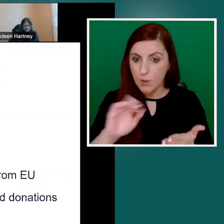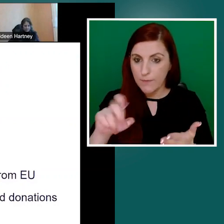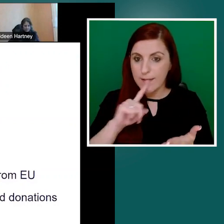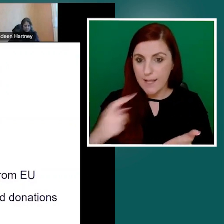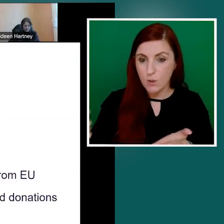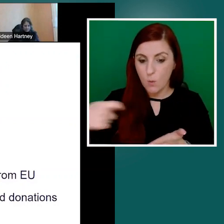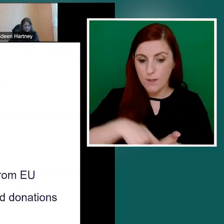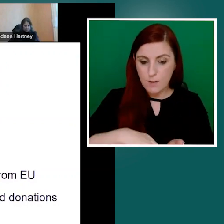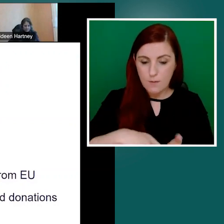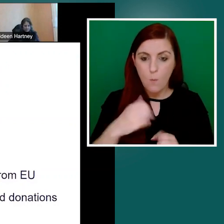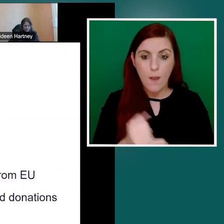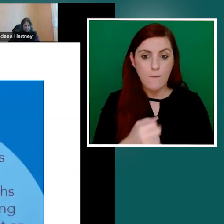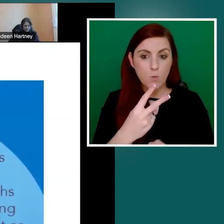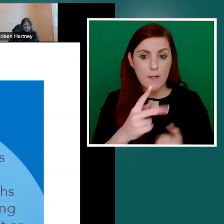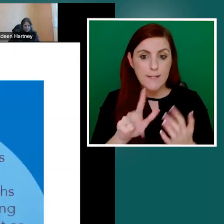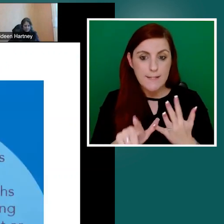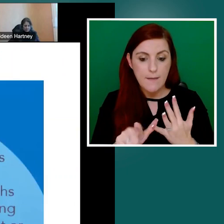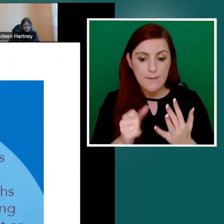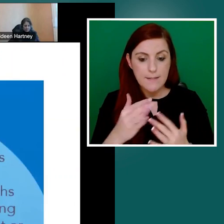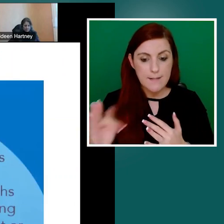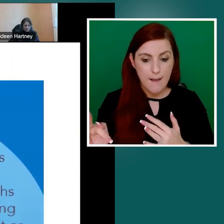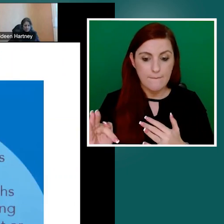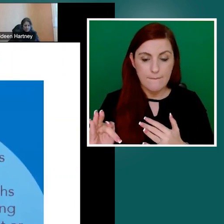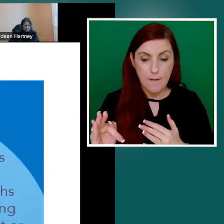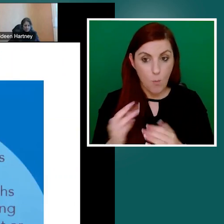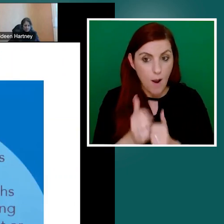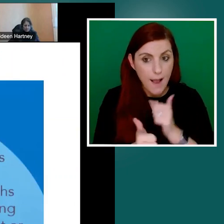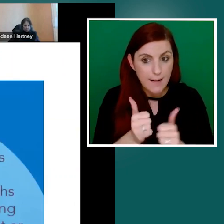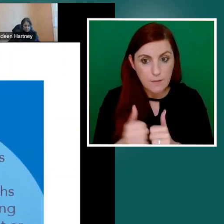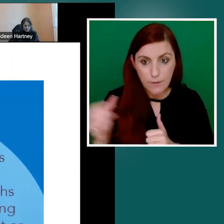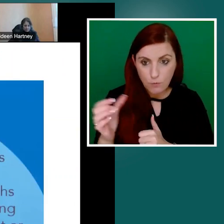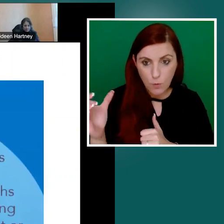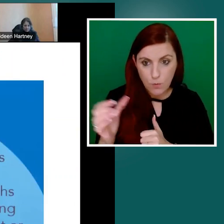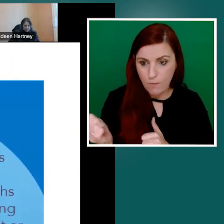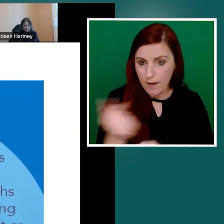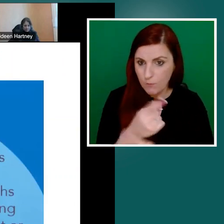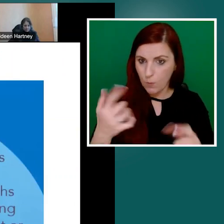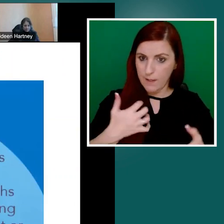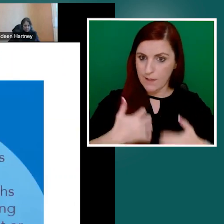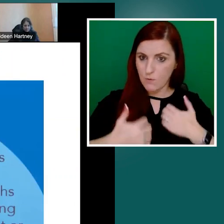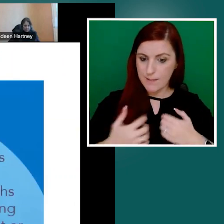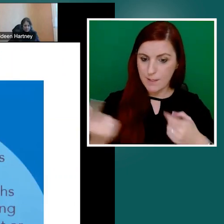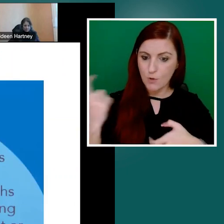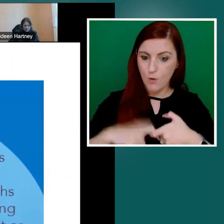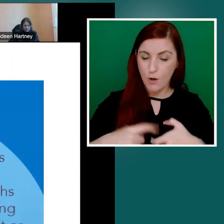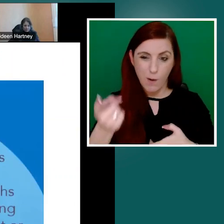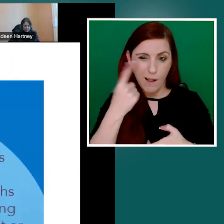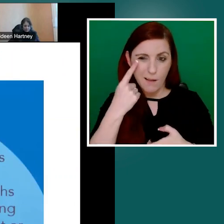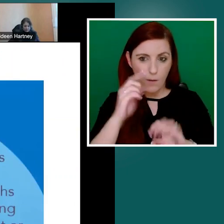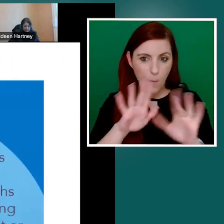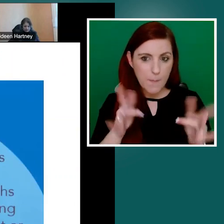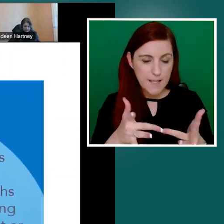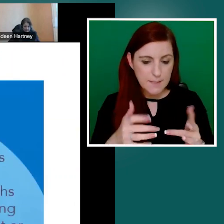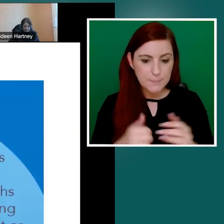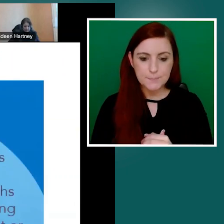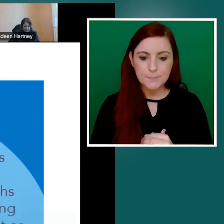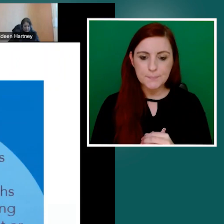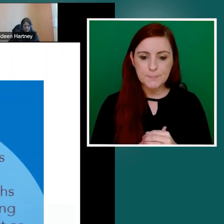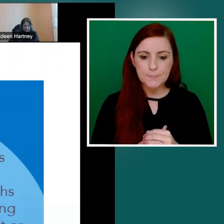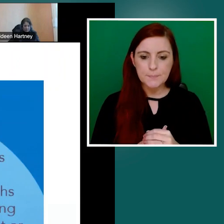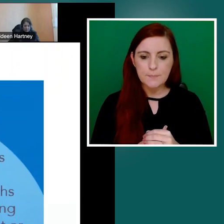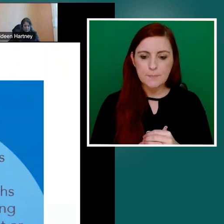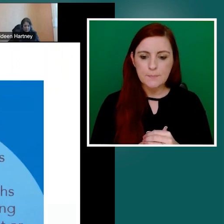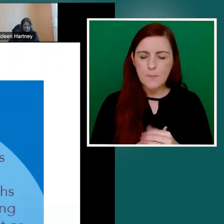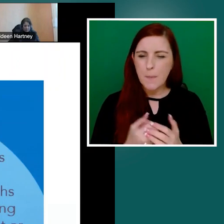have a look at our website. So maybe just to give you a little bit of context about why NALA exists, because we like to pride